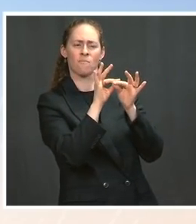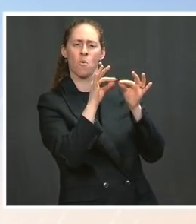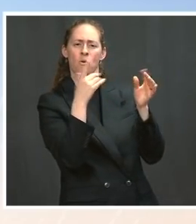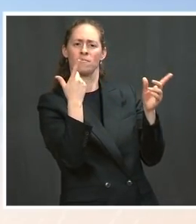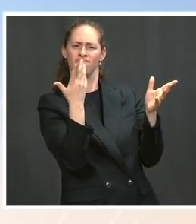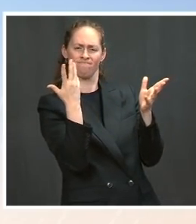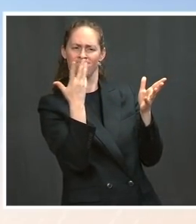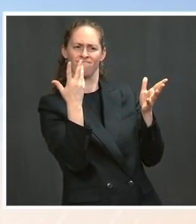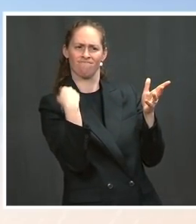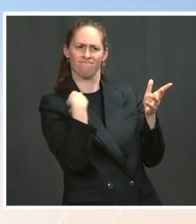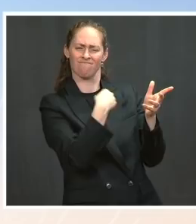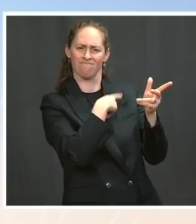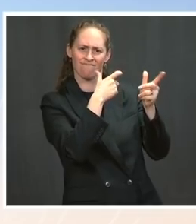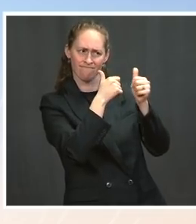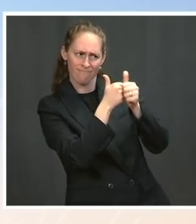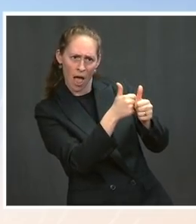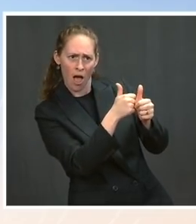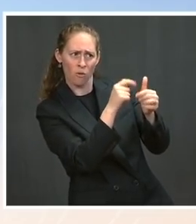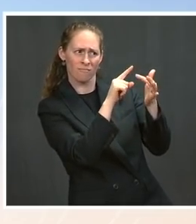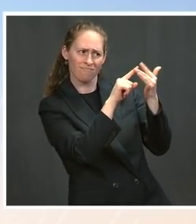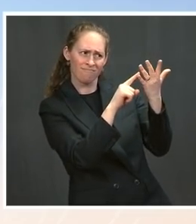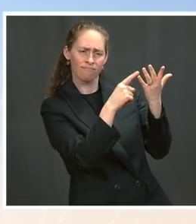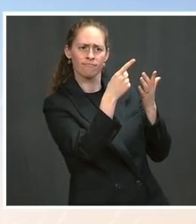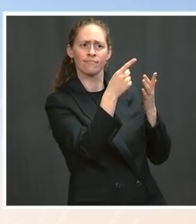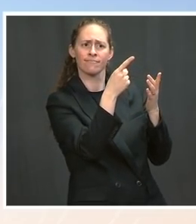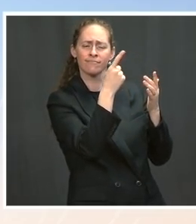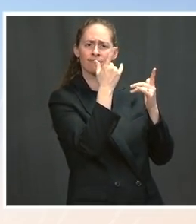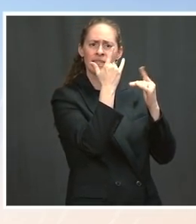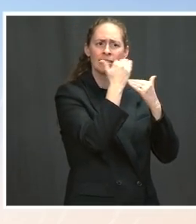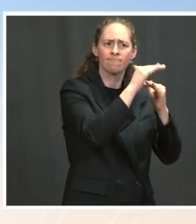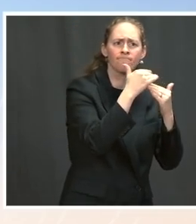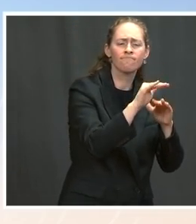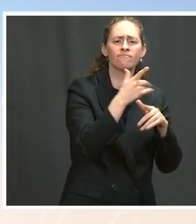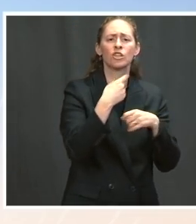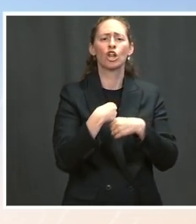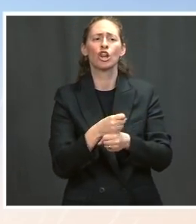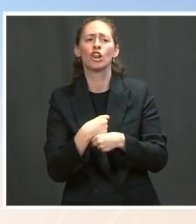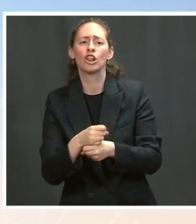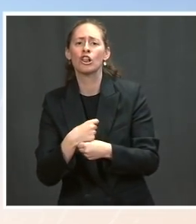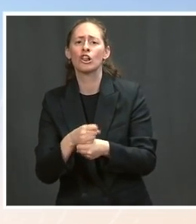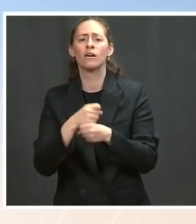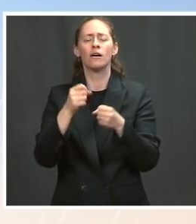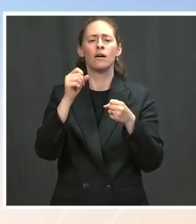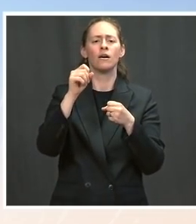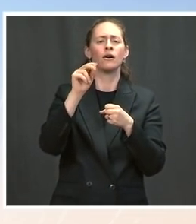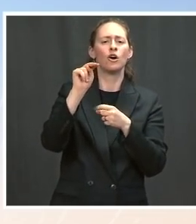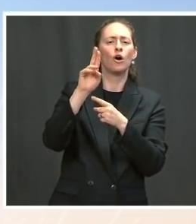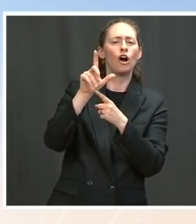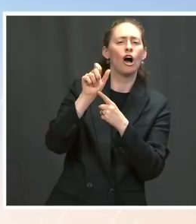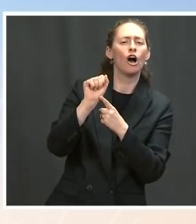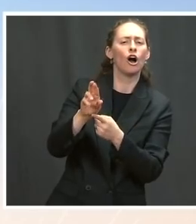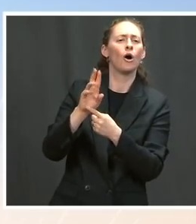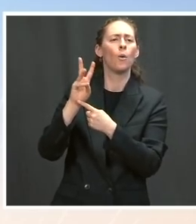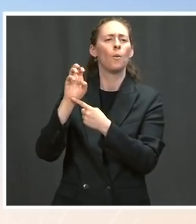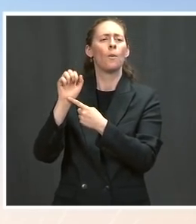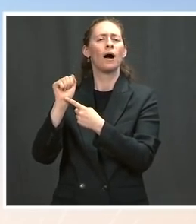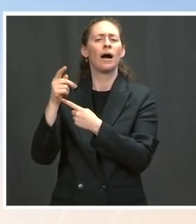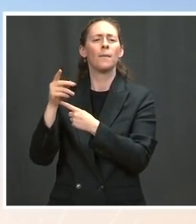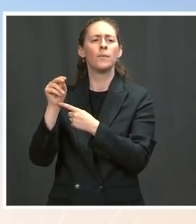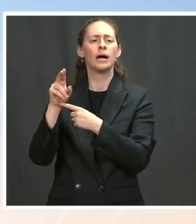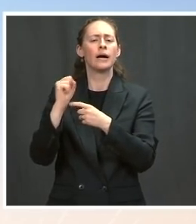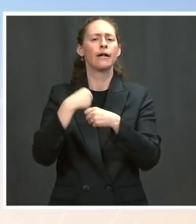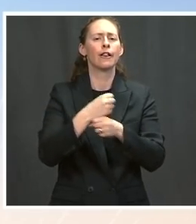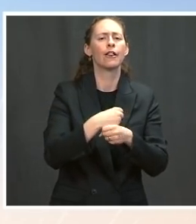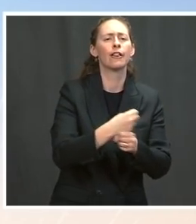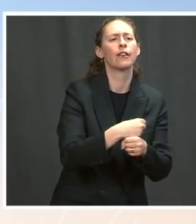available pathway to a nuclear weapon. But the talks are continuing. That is a good sign. And